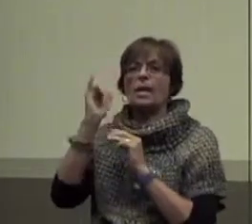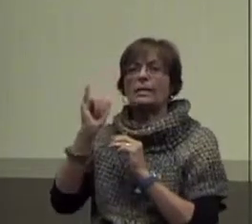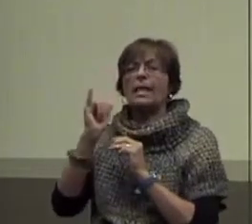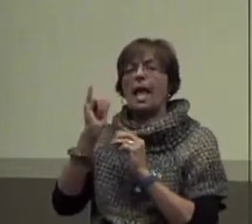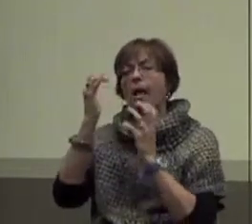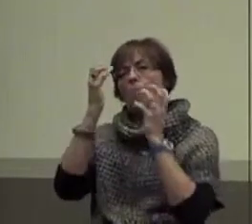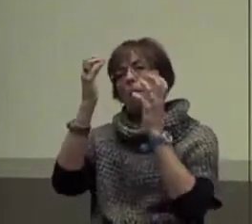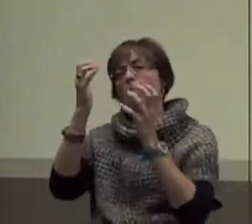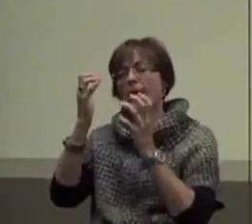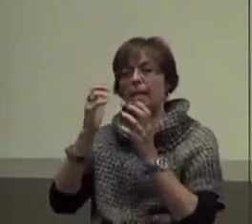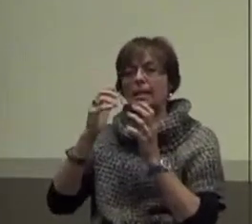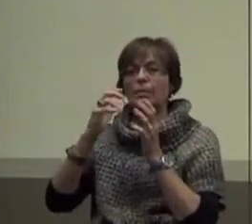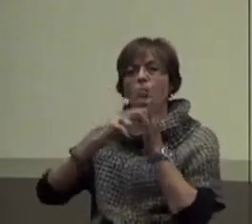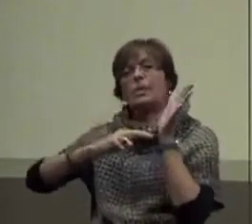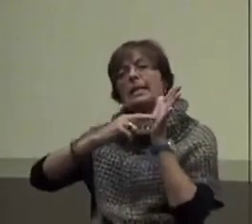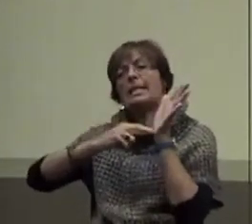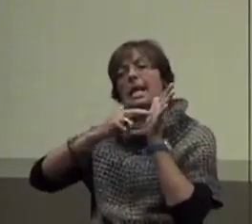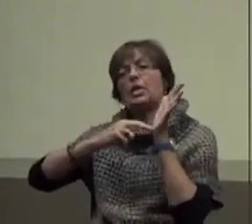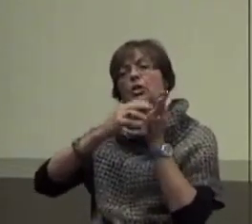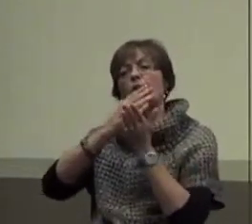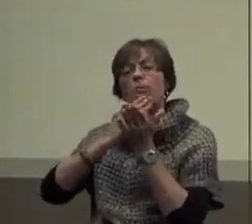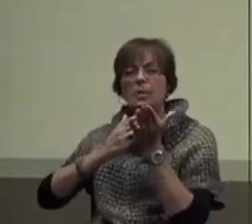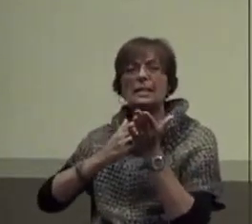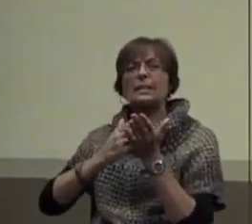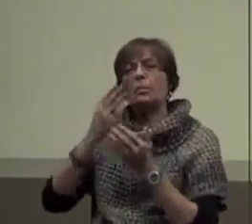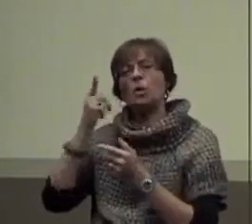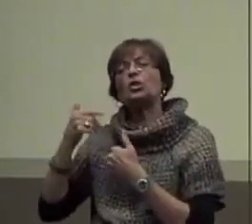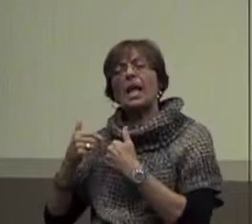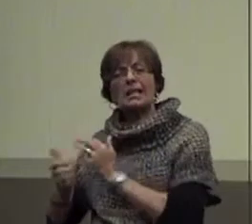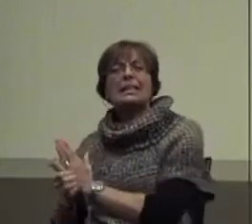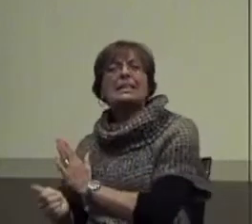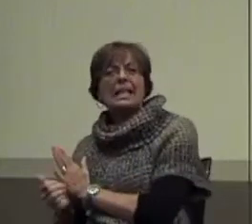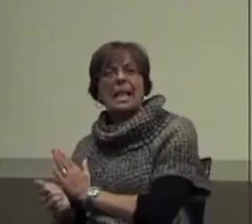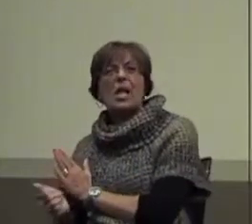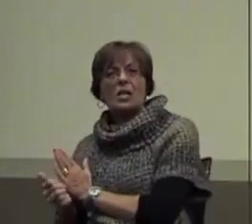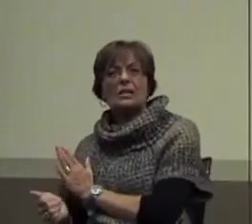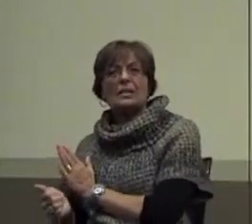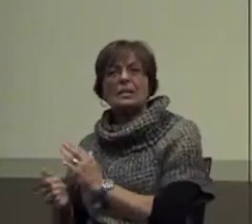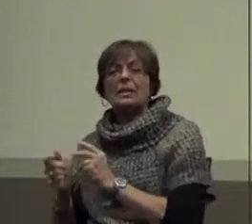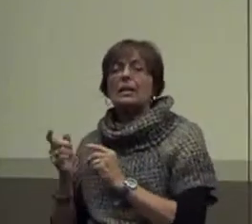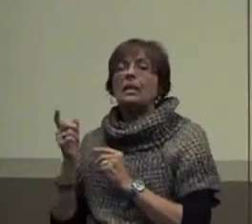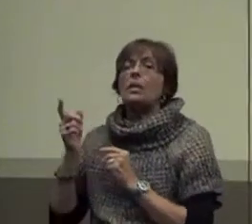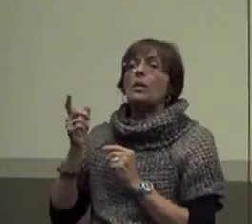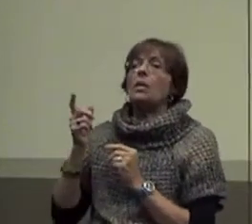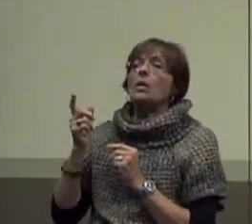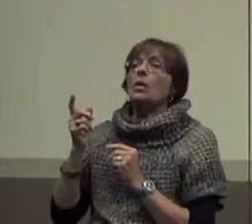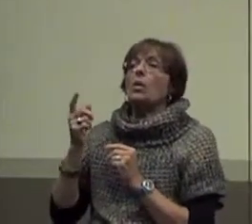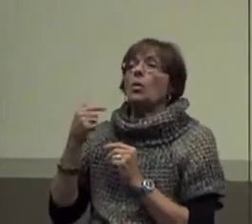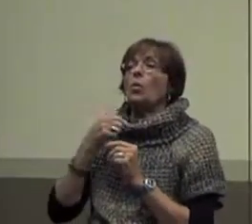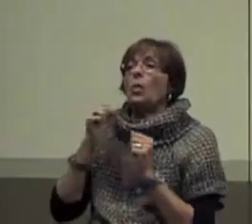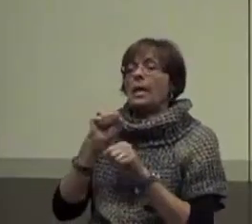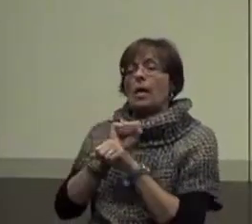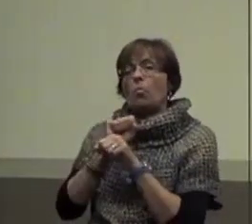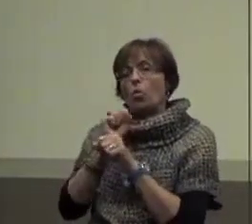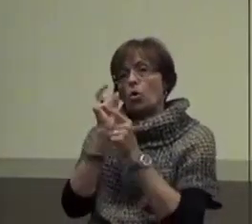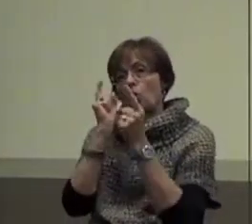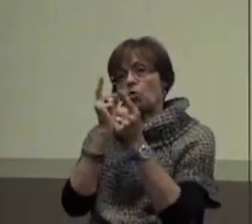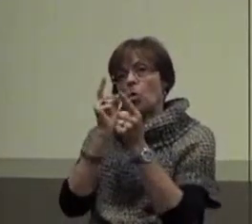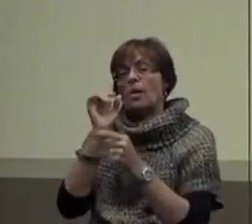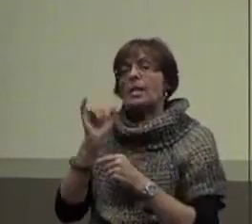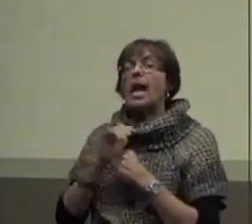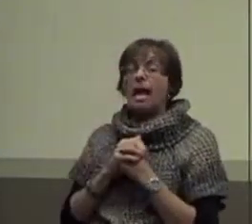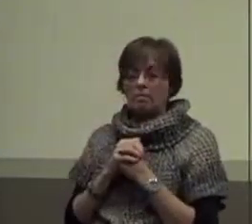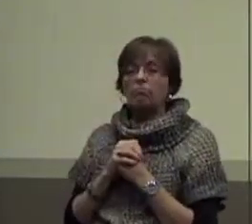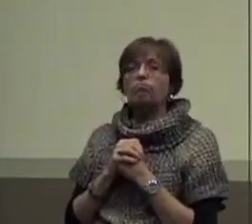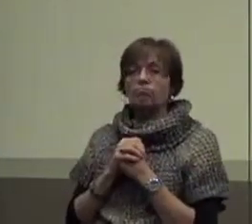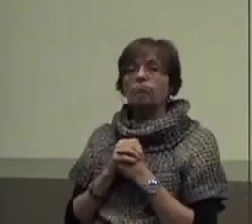Because she actually has the skills. Does that make sense? Okay? Now, we could work towards this, this